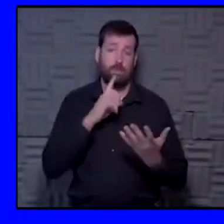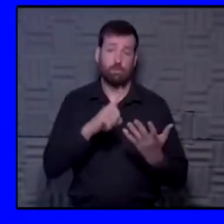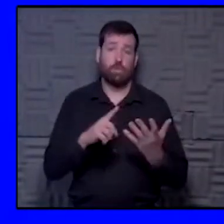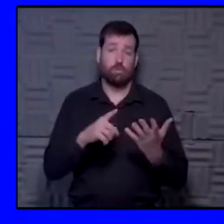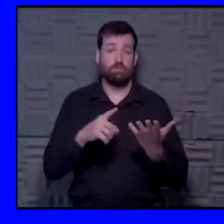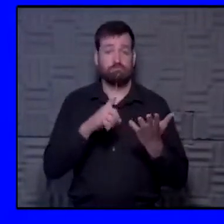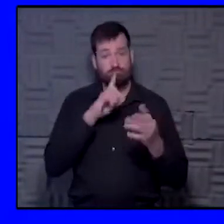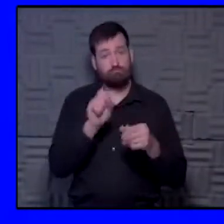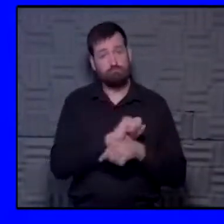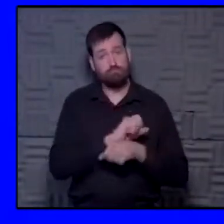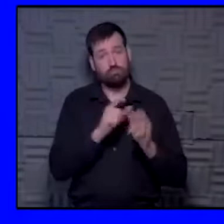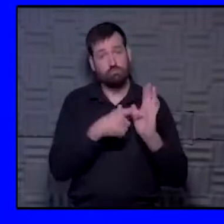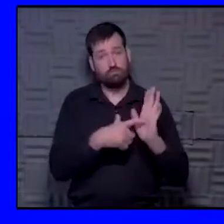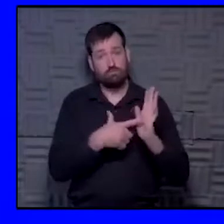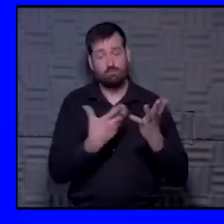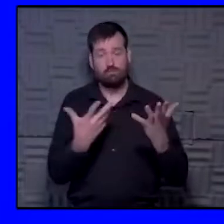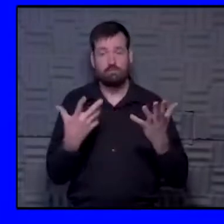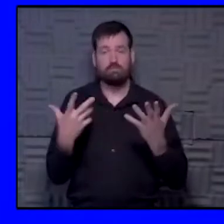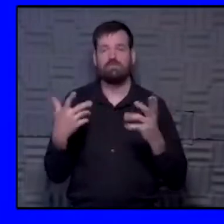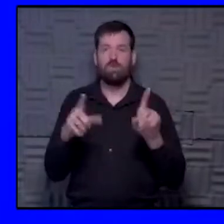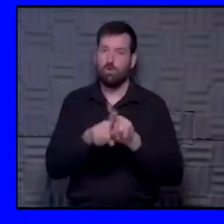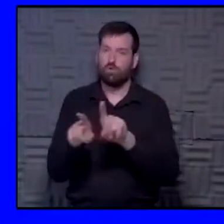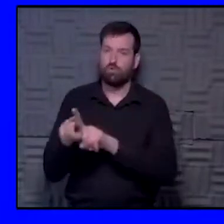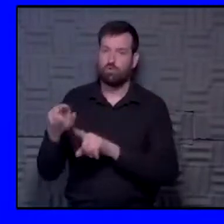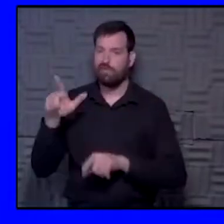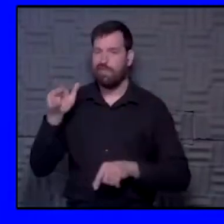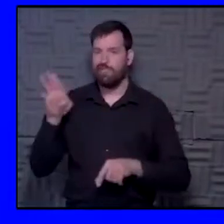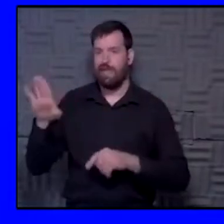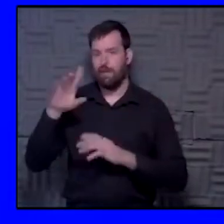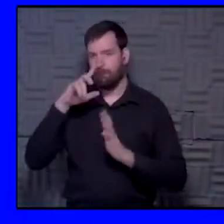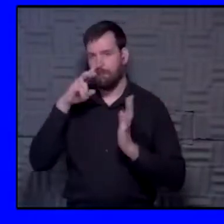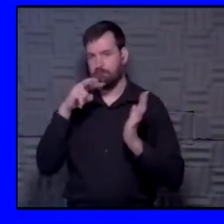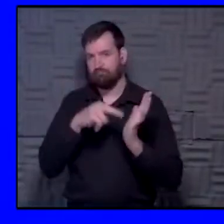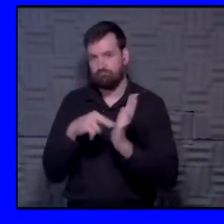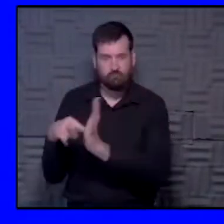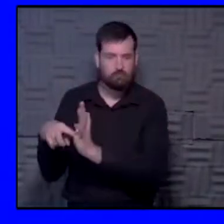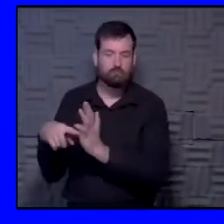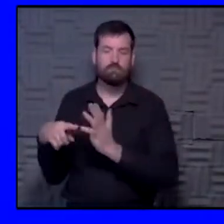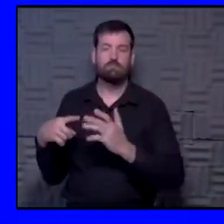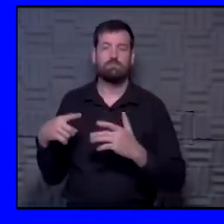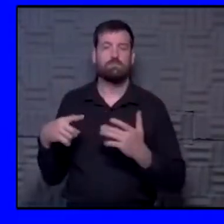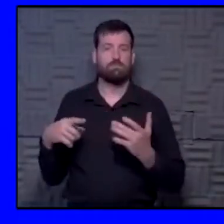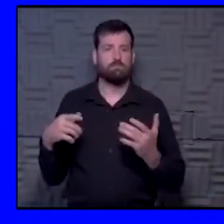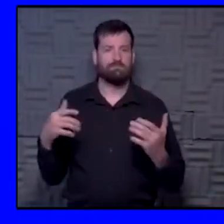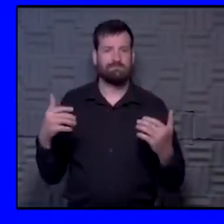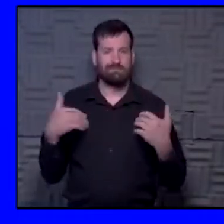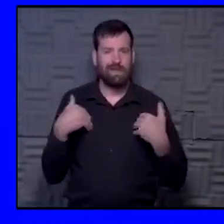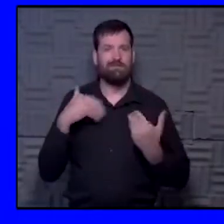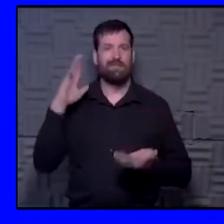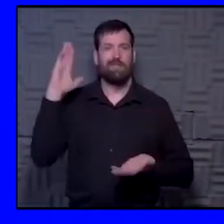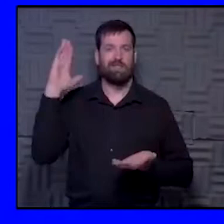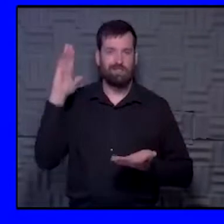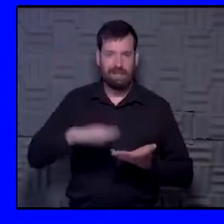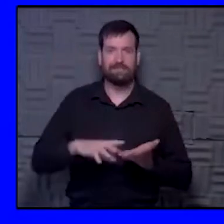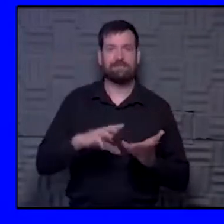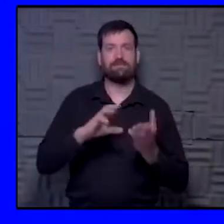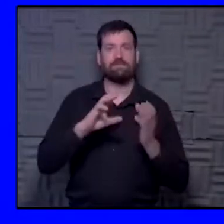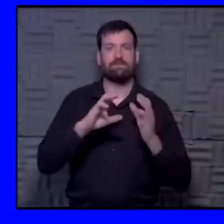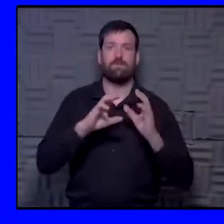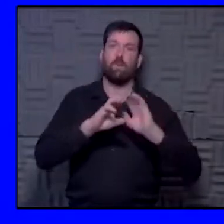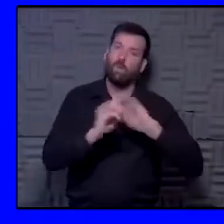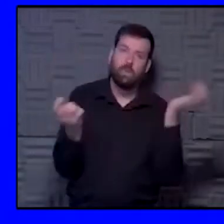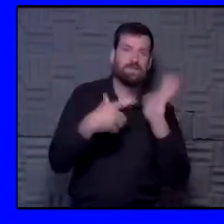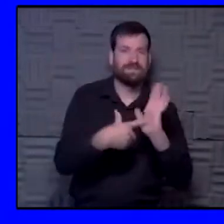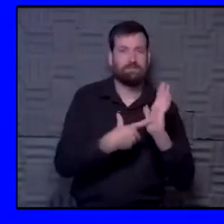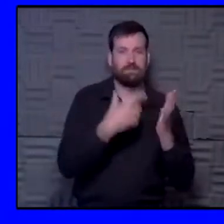experiences, but also in laboratory quantifying viral load, that you do have a reduction in asymptomatic disease